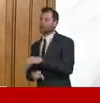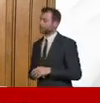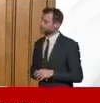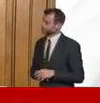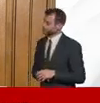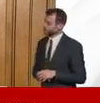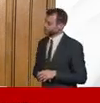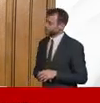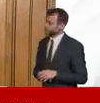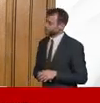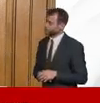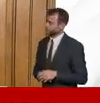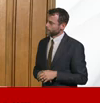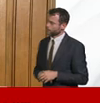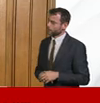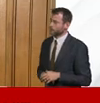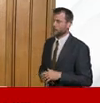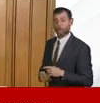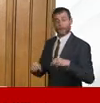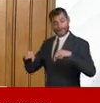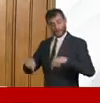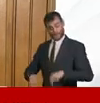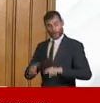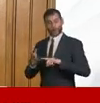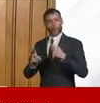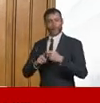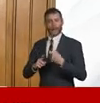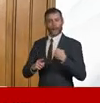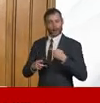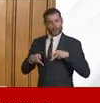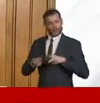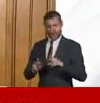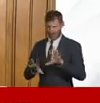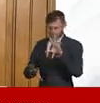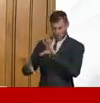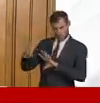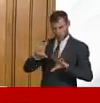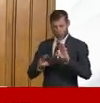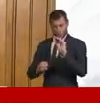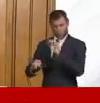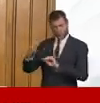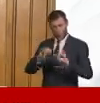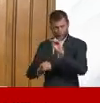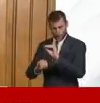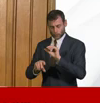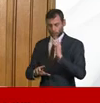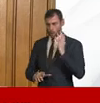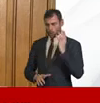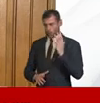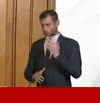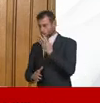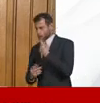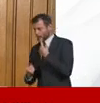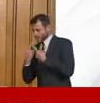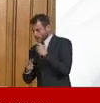because in effect uh what we have done in the can in this country is systematically put in steps uh using the science looking